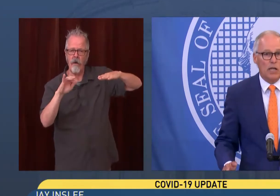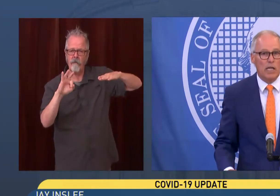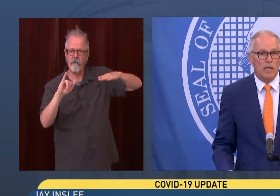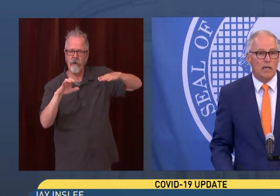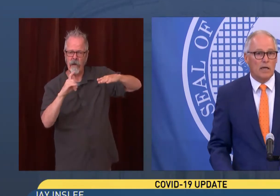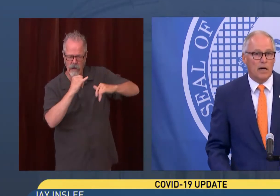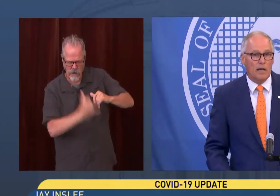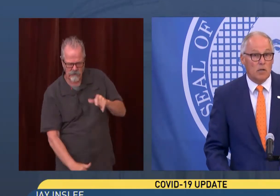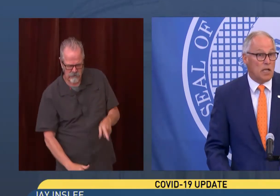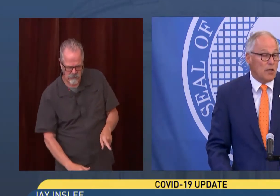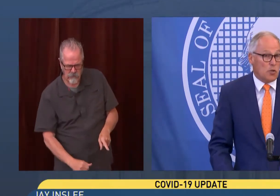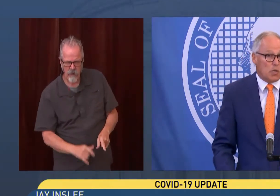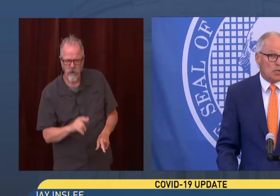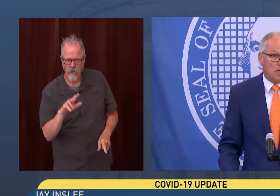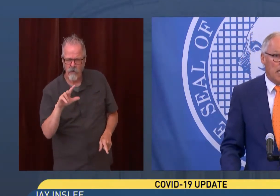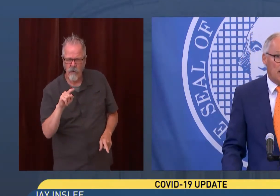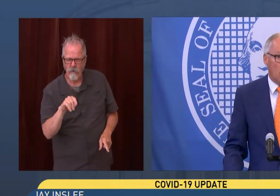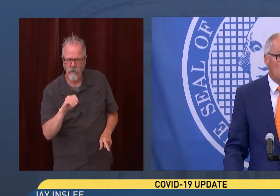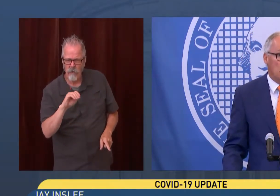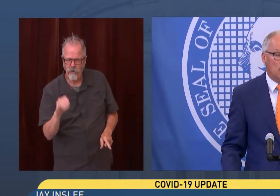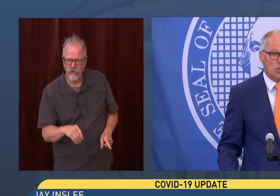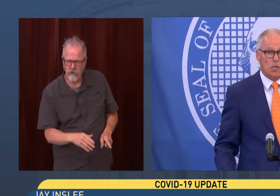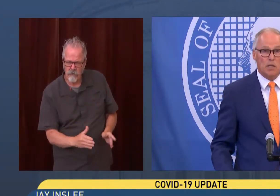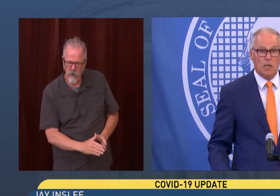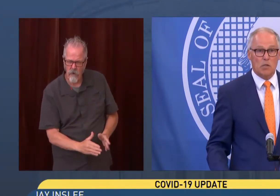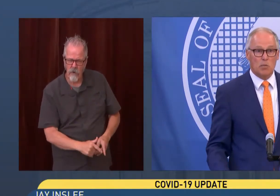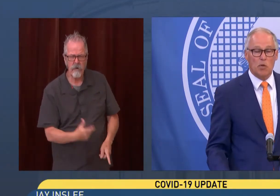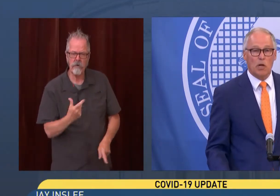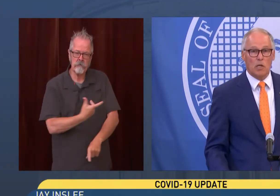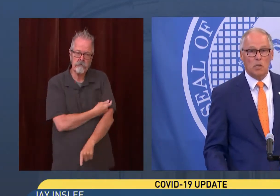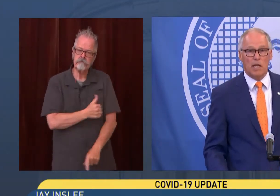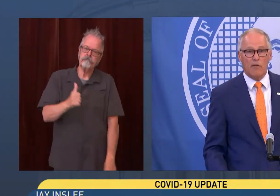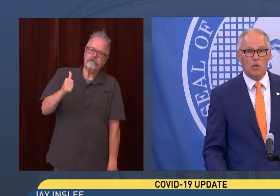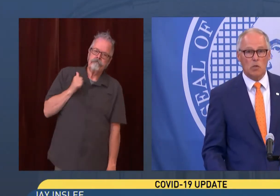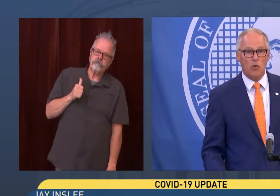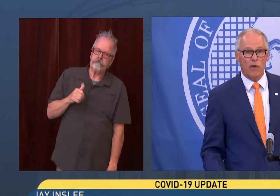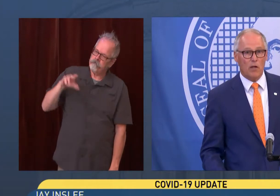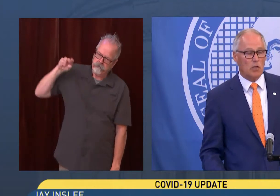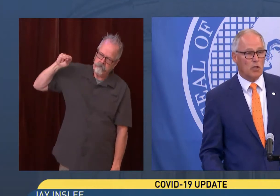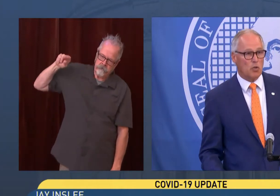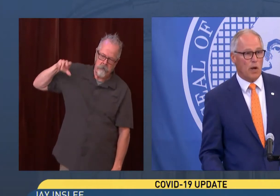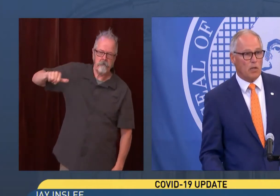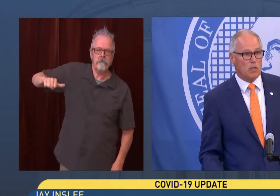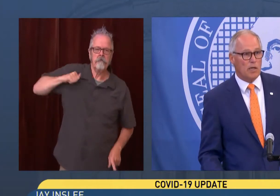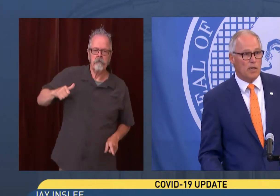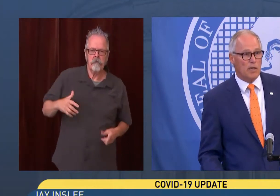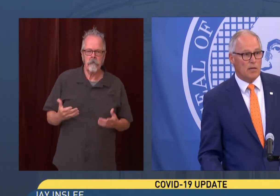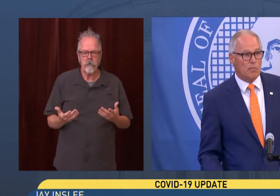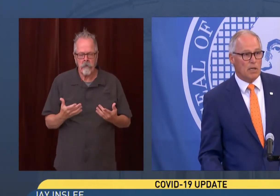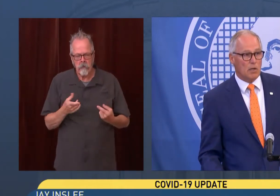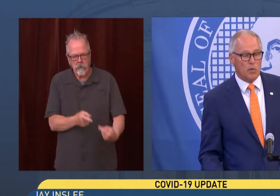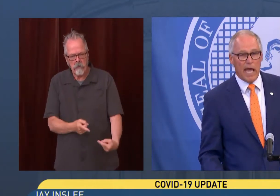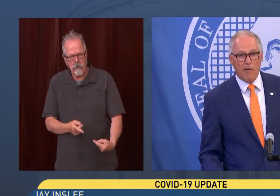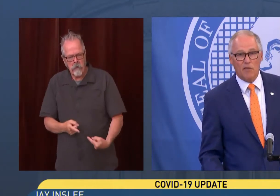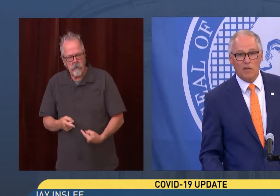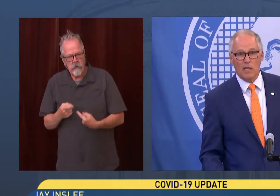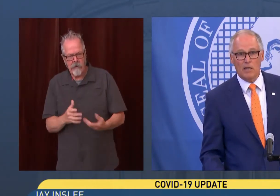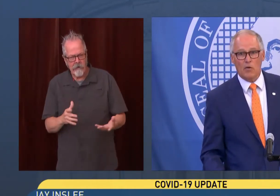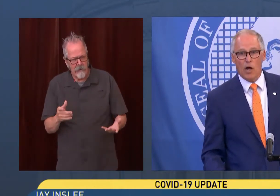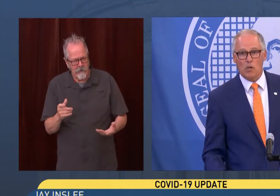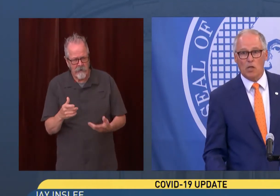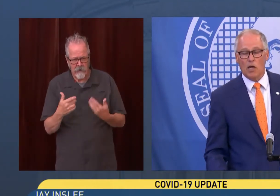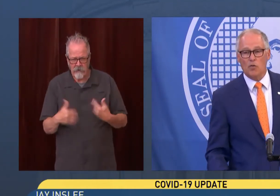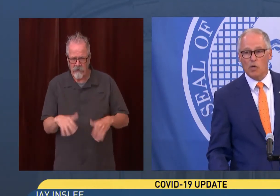disparity is dangerous and most dangerous in these communities that have these low vaccination rates because we have